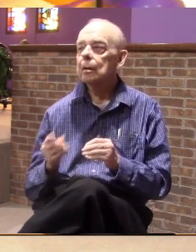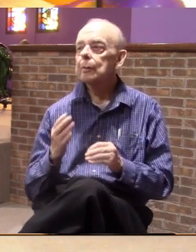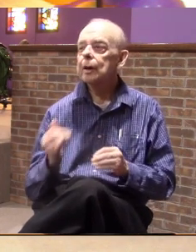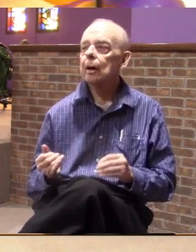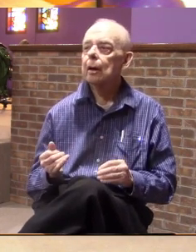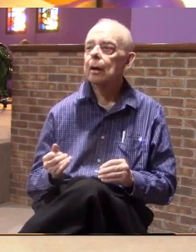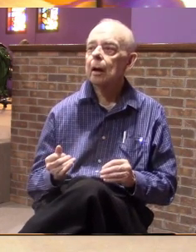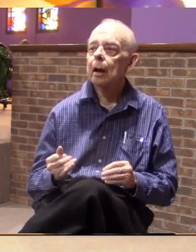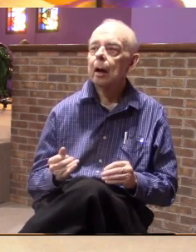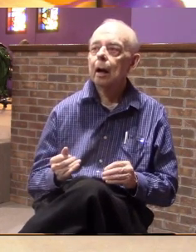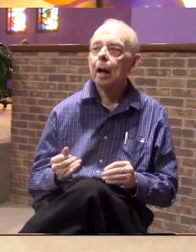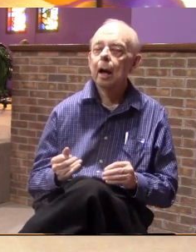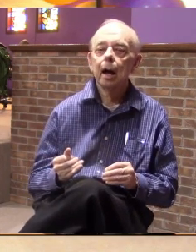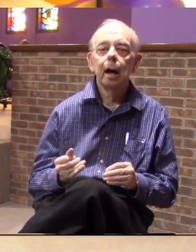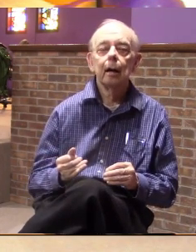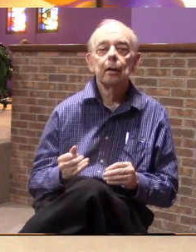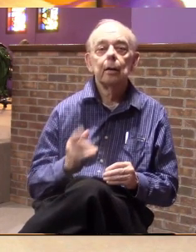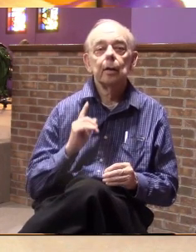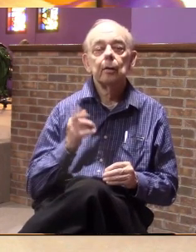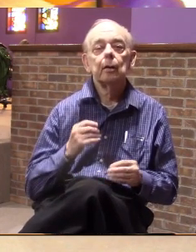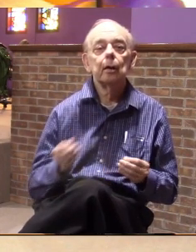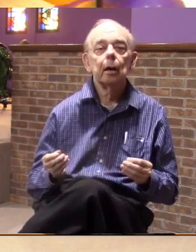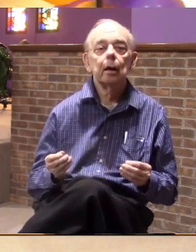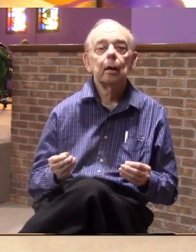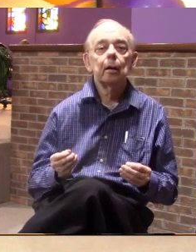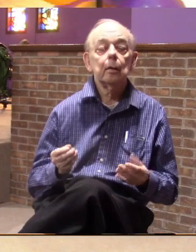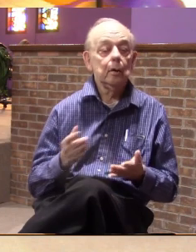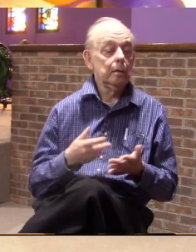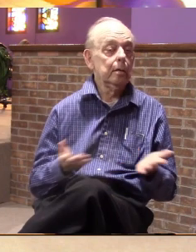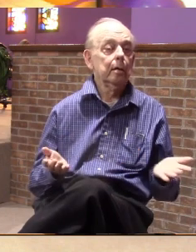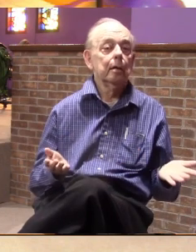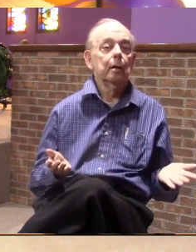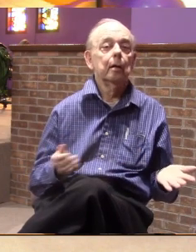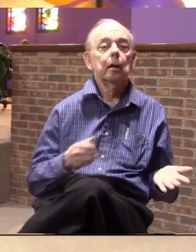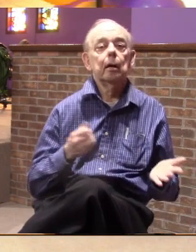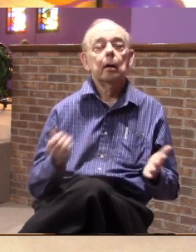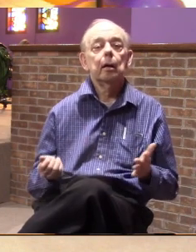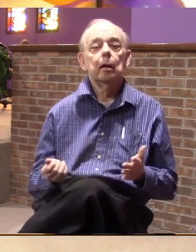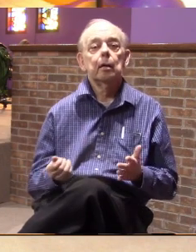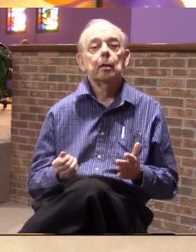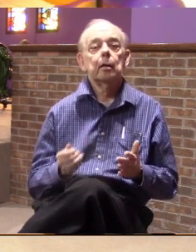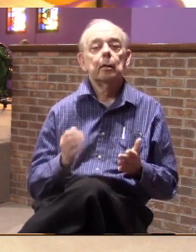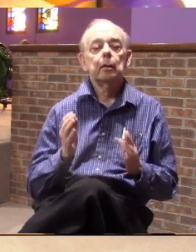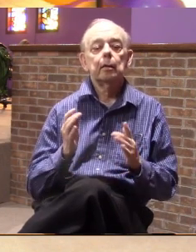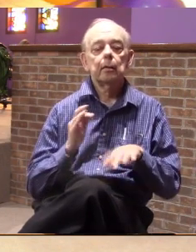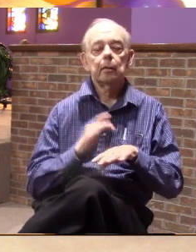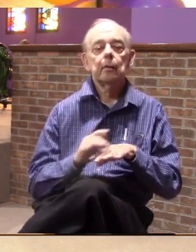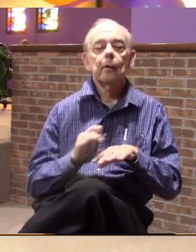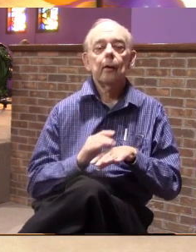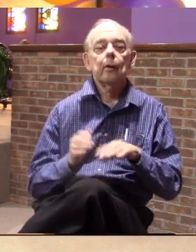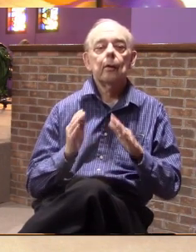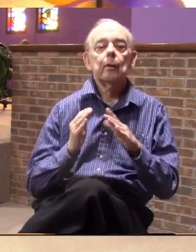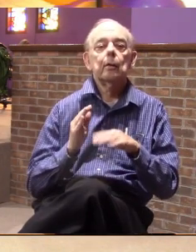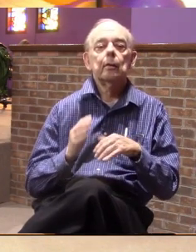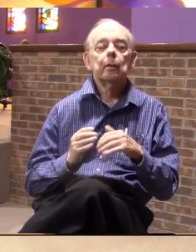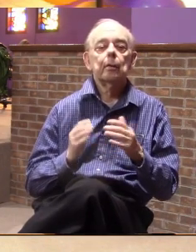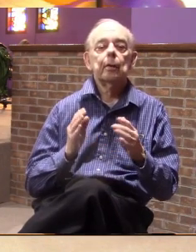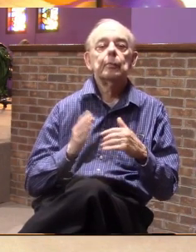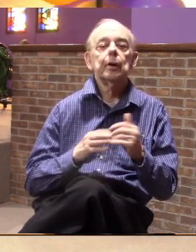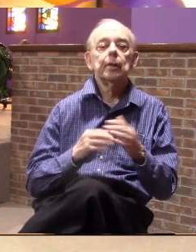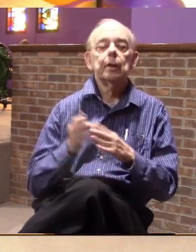they're going to move. So here's what it is. It's another vacant building that's going to sit in Middletown